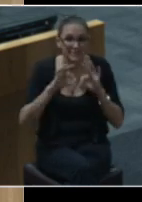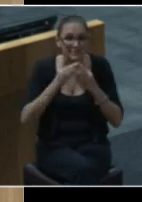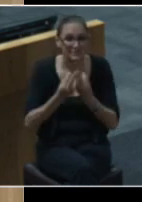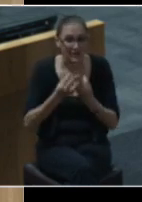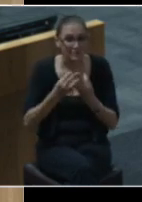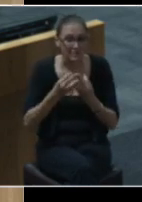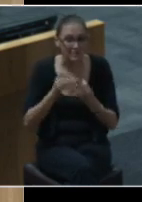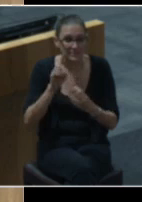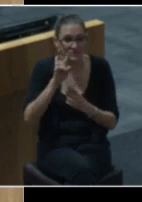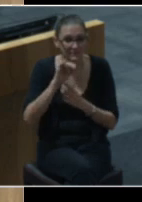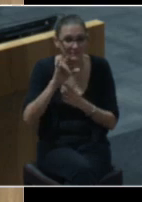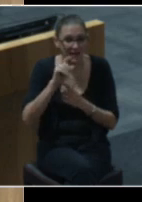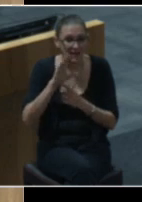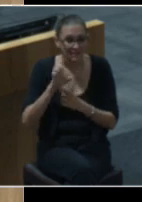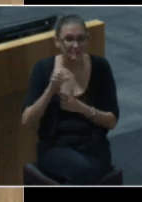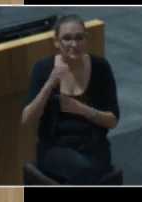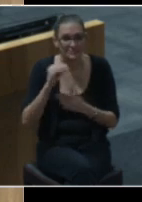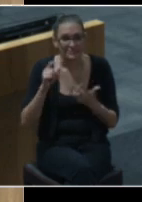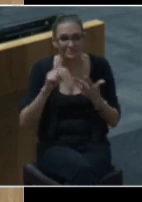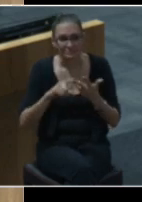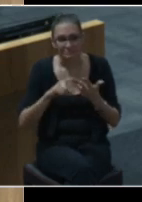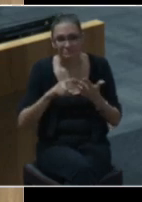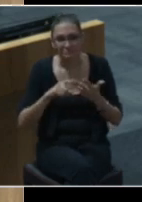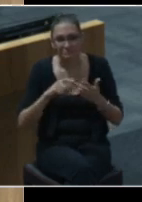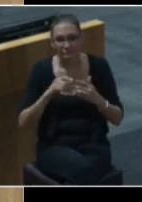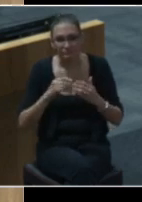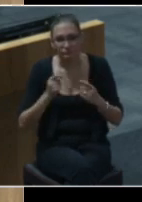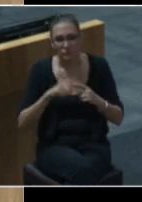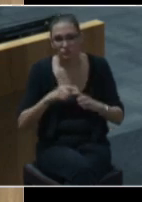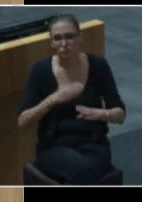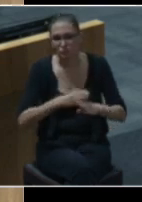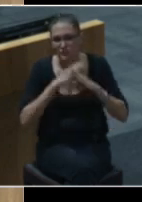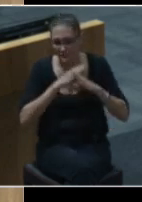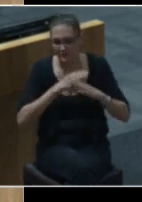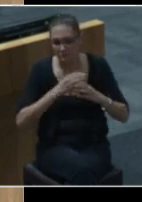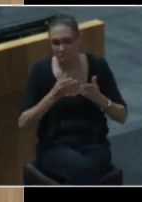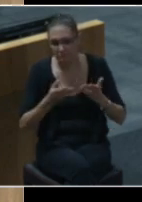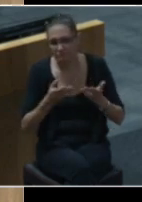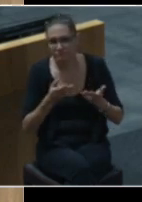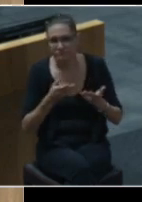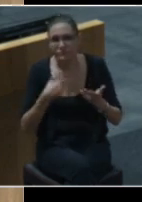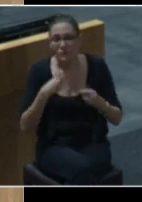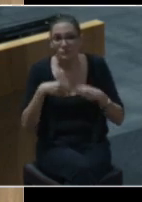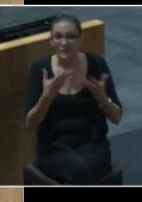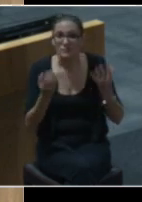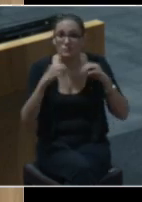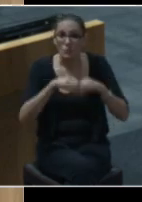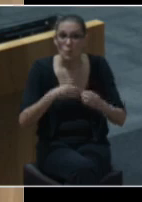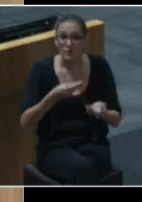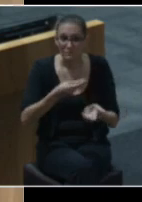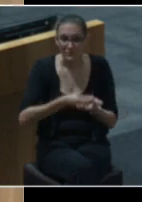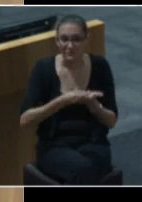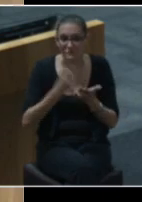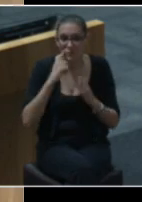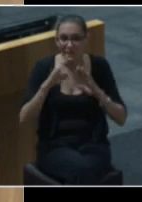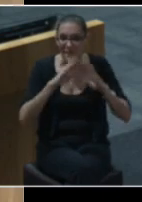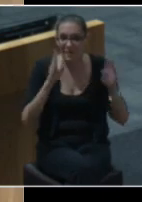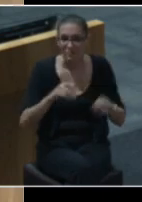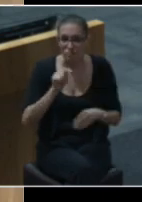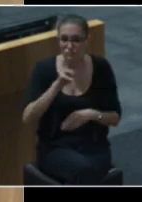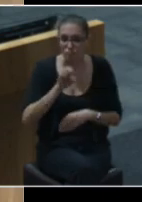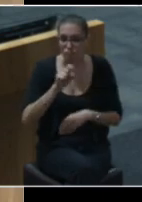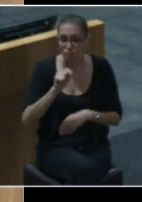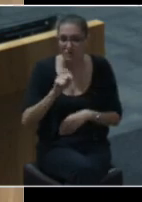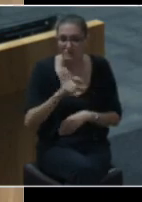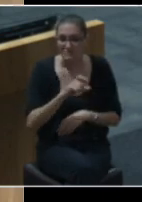legal services in the Austin Public Health Department. We're providing more funding in the Housing Trust Fund. We're putting additional police